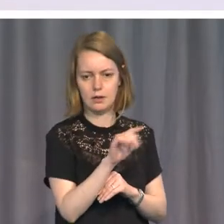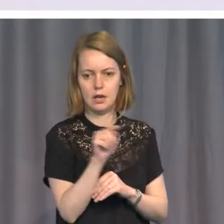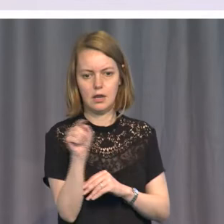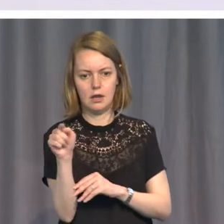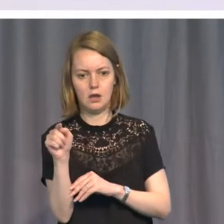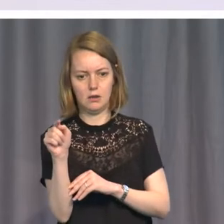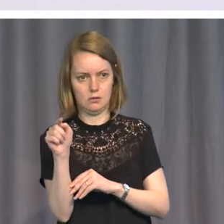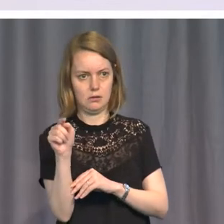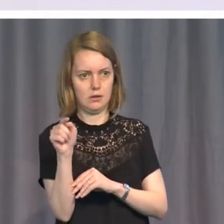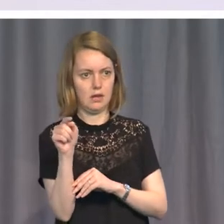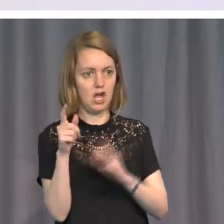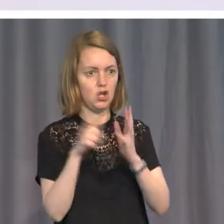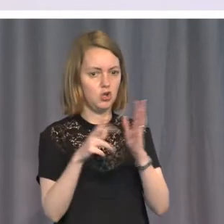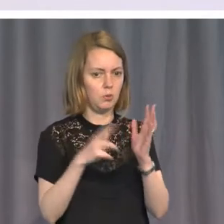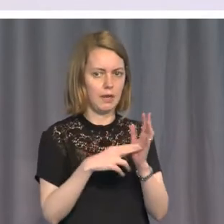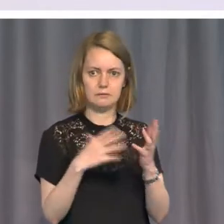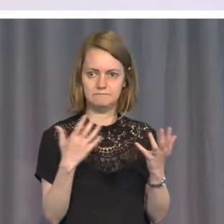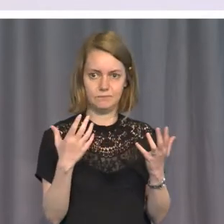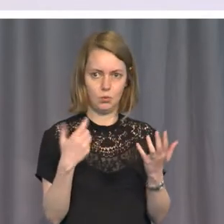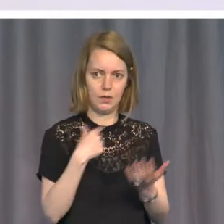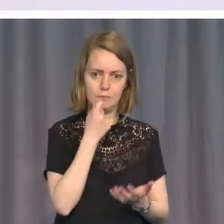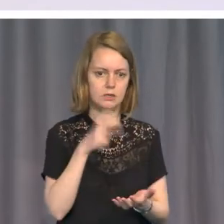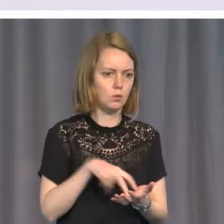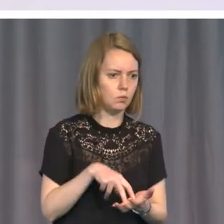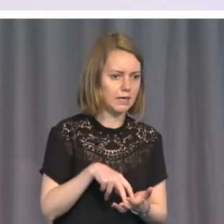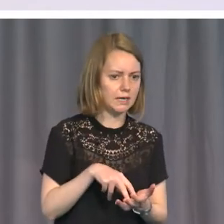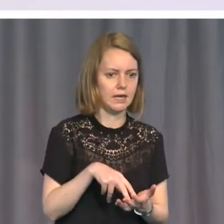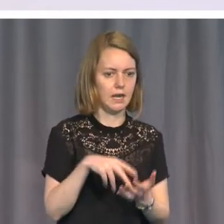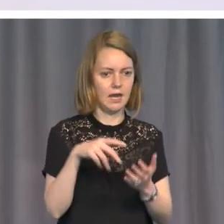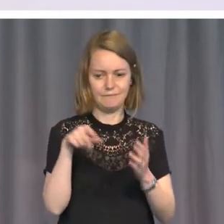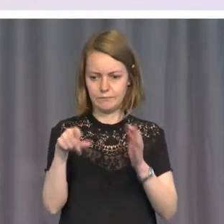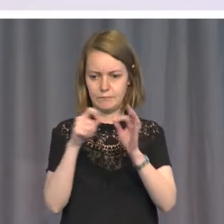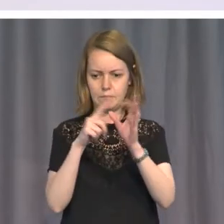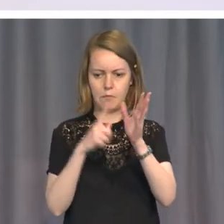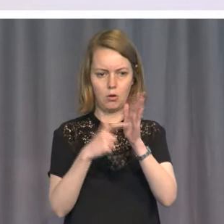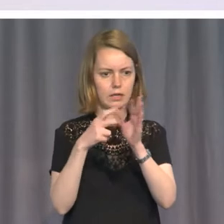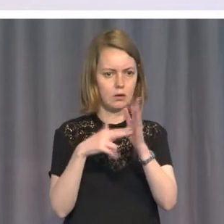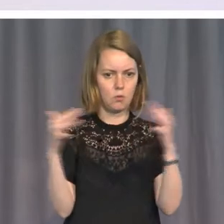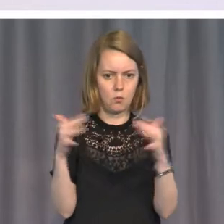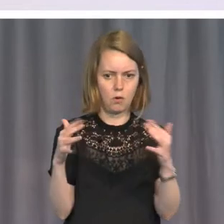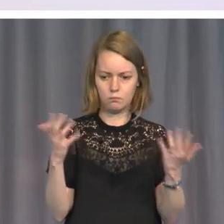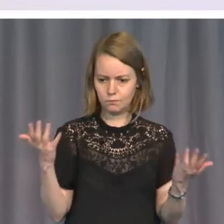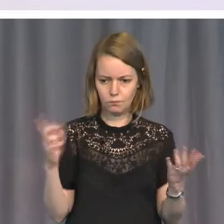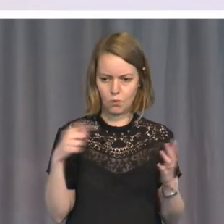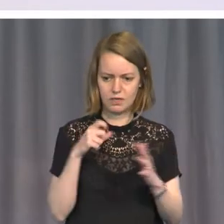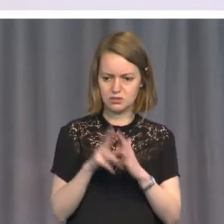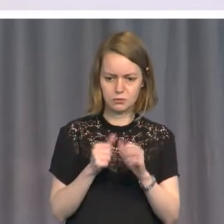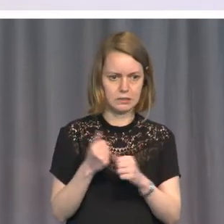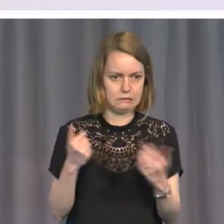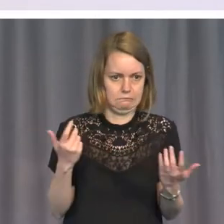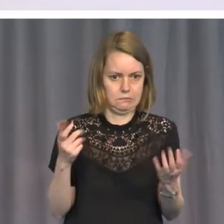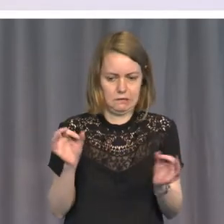UN was to do something about the Balkan Wars. But it came together with the Pinochet arrest.